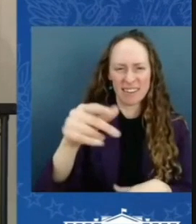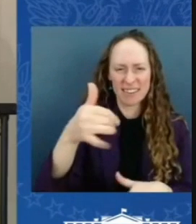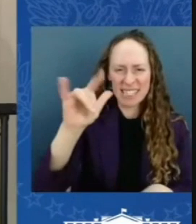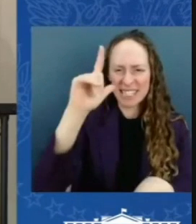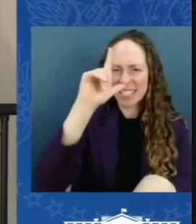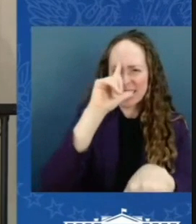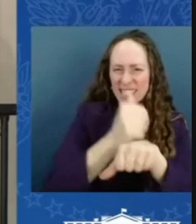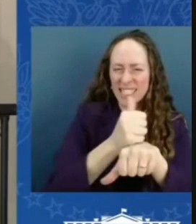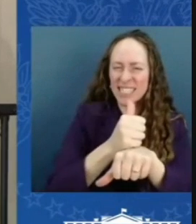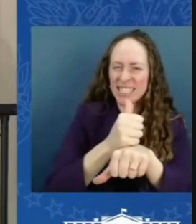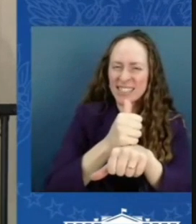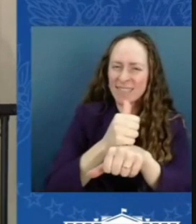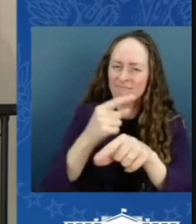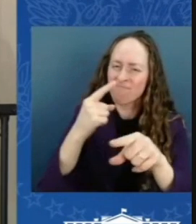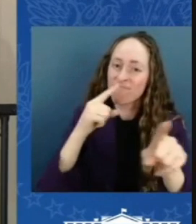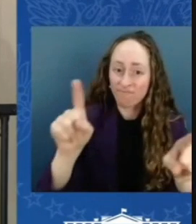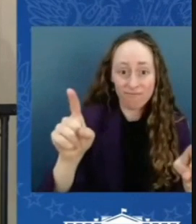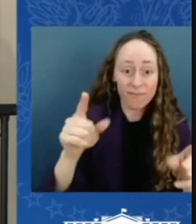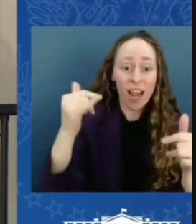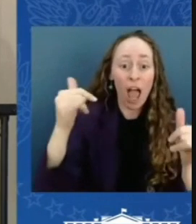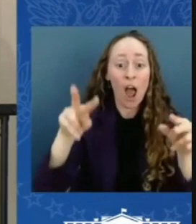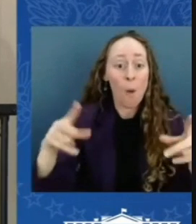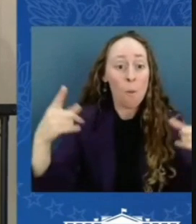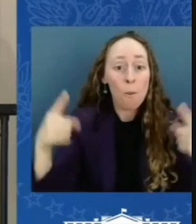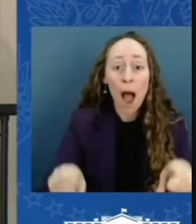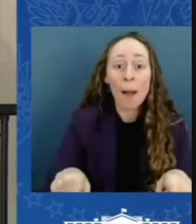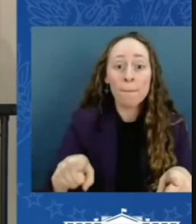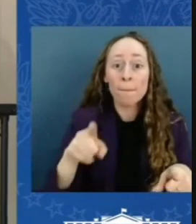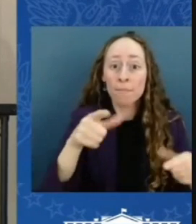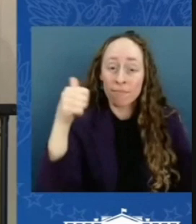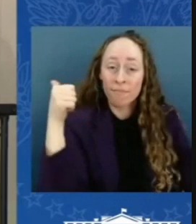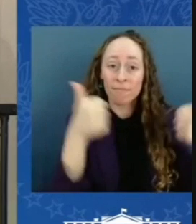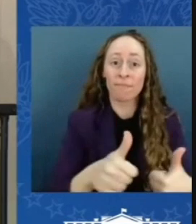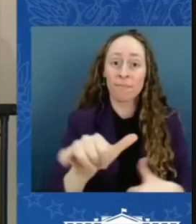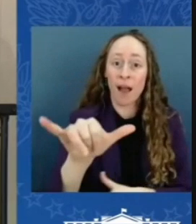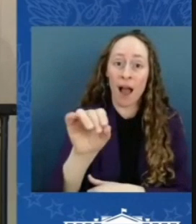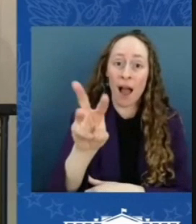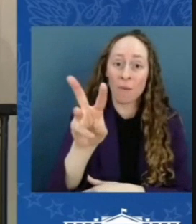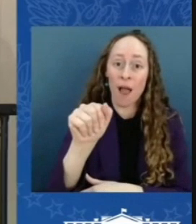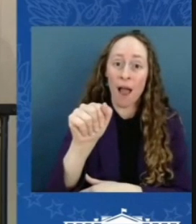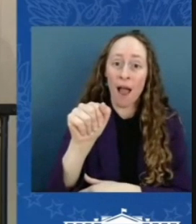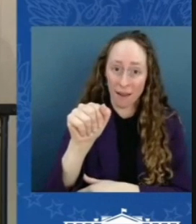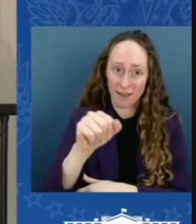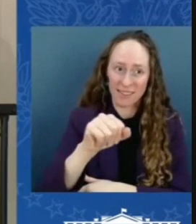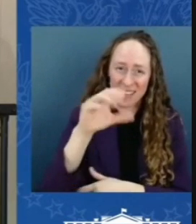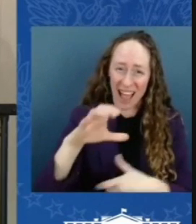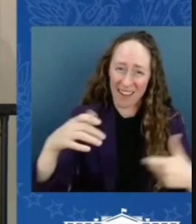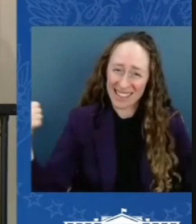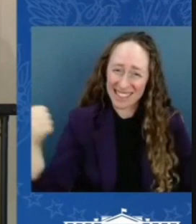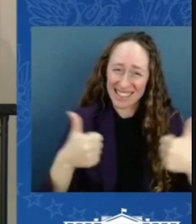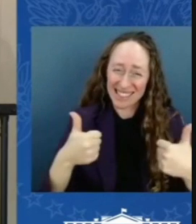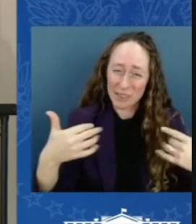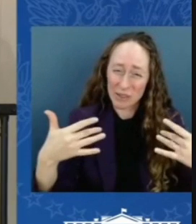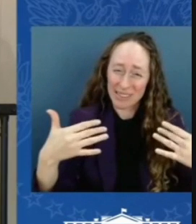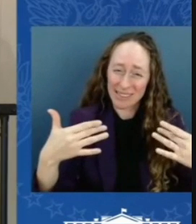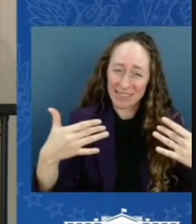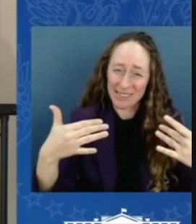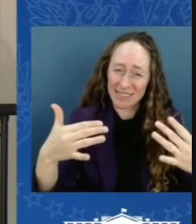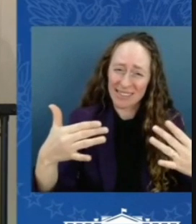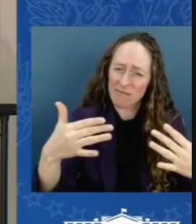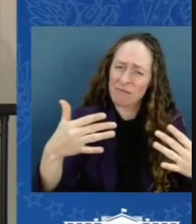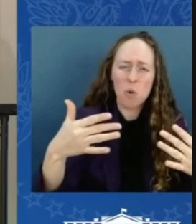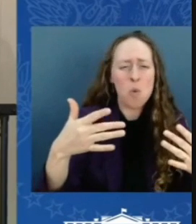Iowa. In the back and forth game, everyone had to step up nine players recorded double digits in nine minutes.